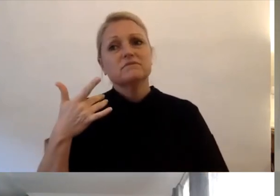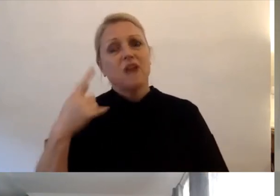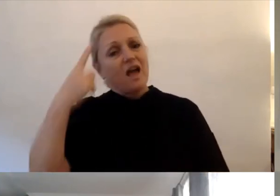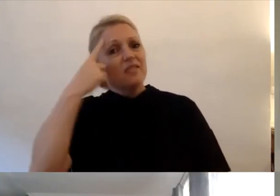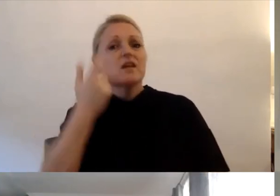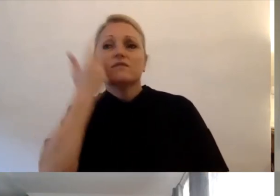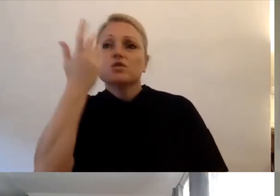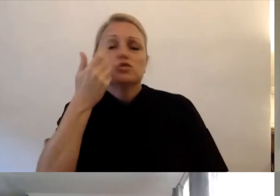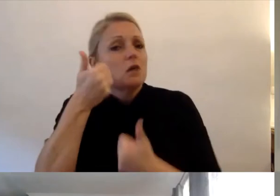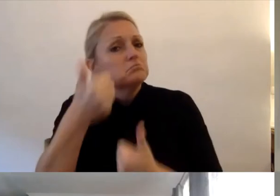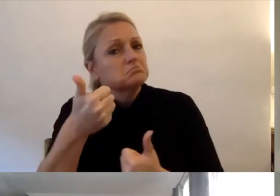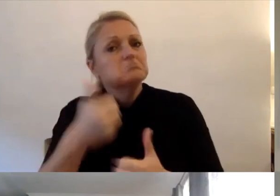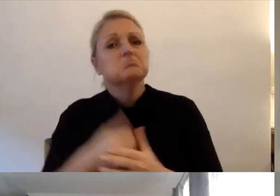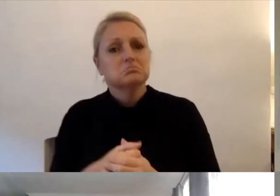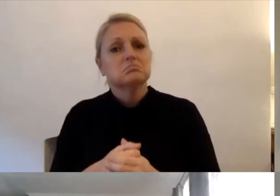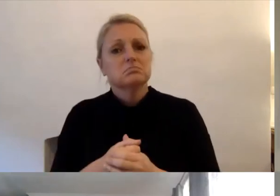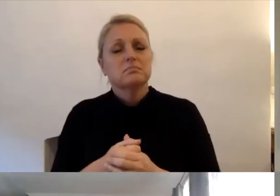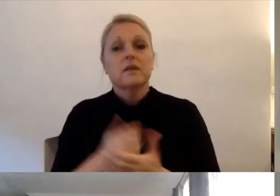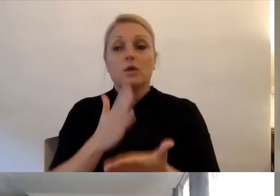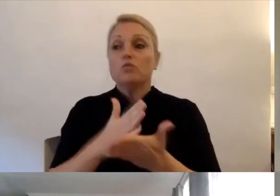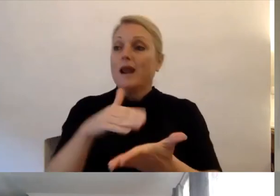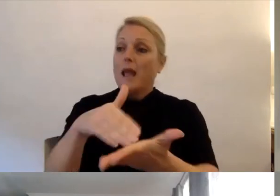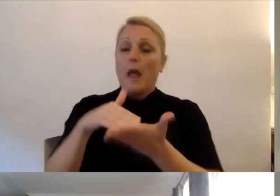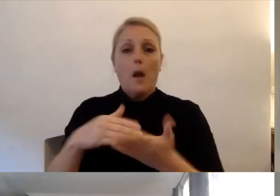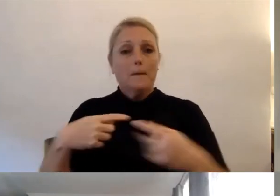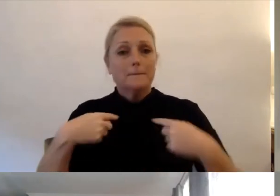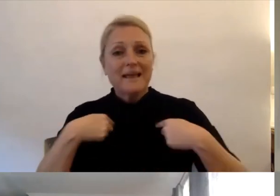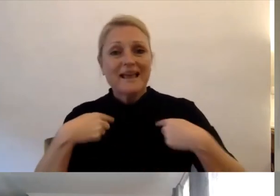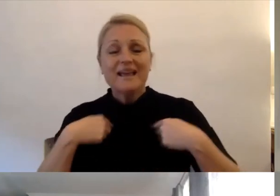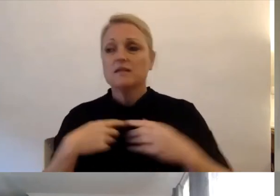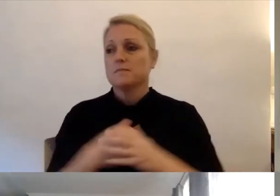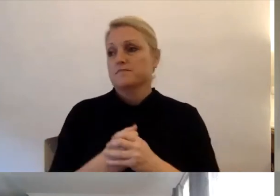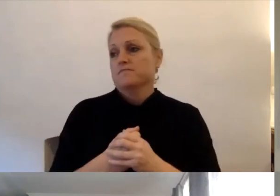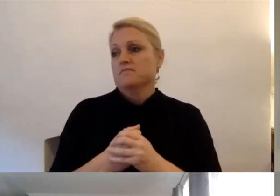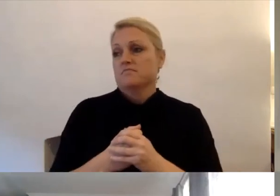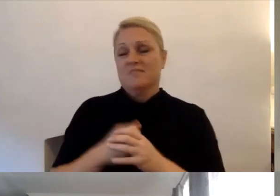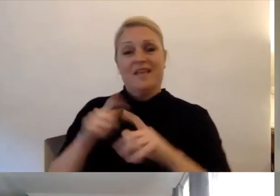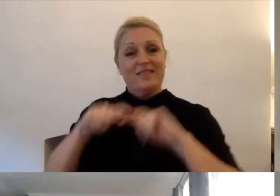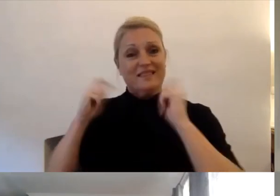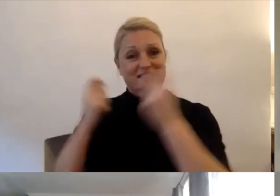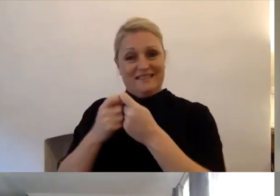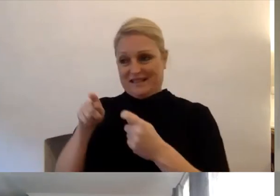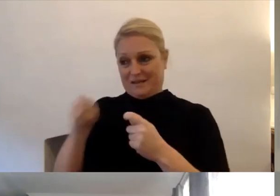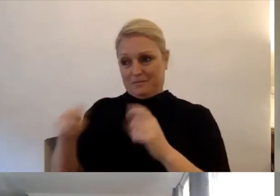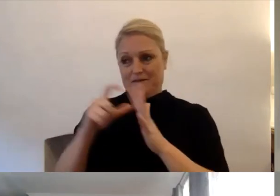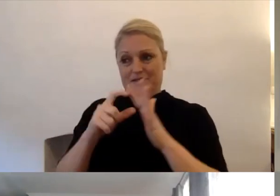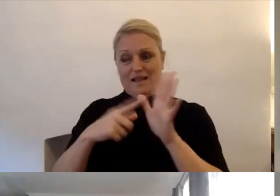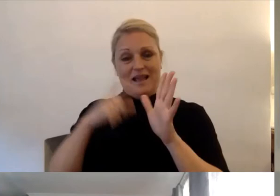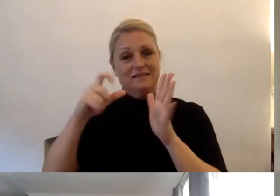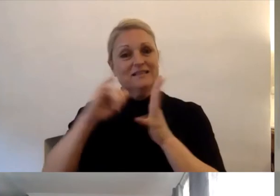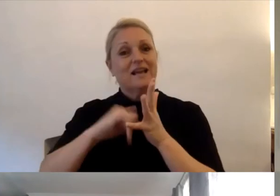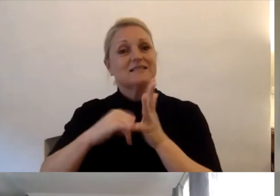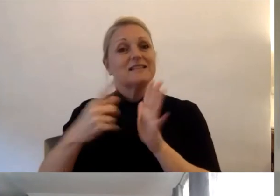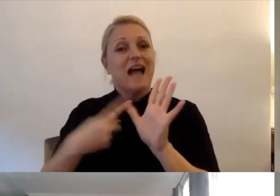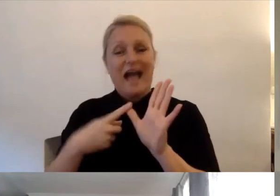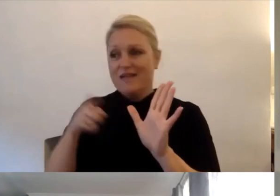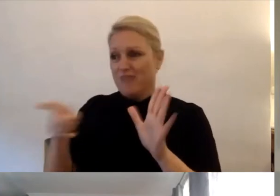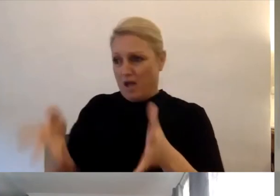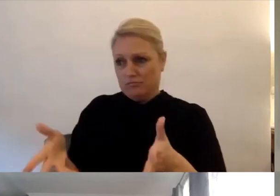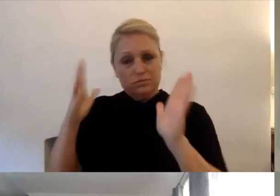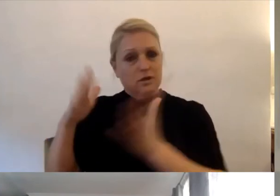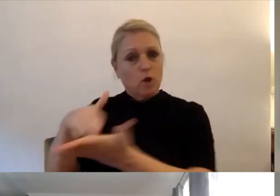hopeful with a team that wanted to help me with my disability journey.